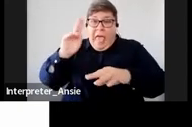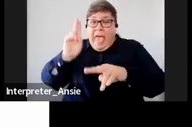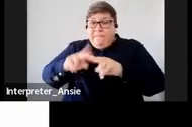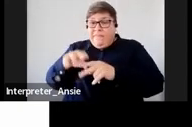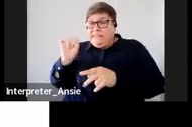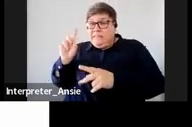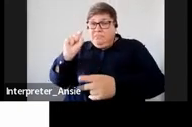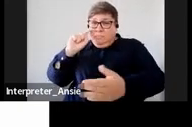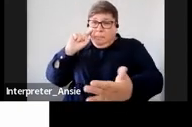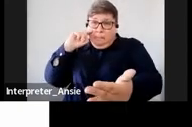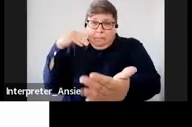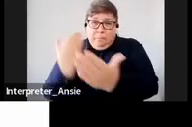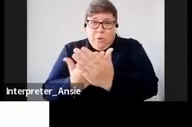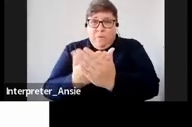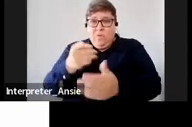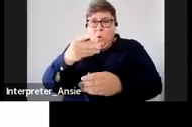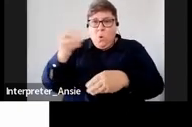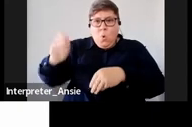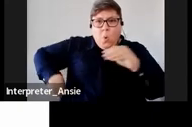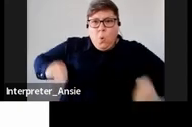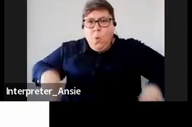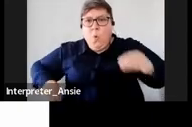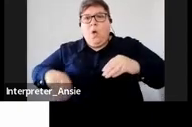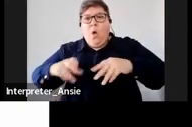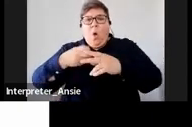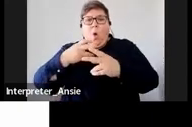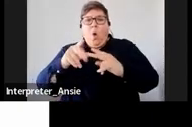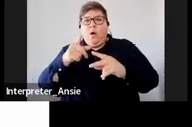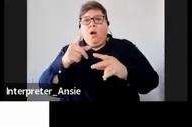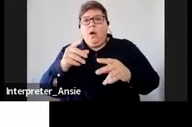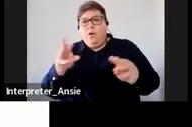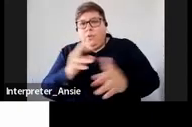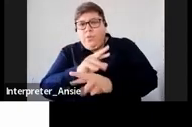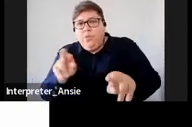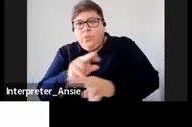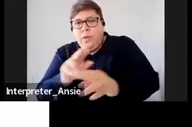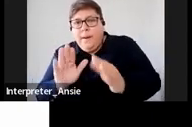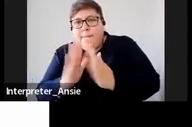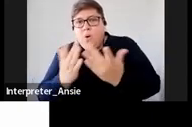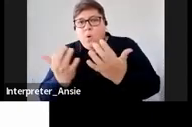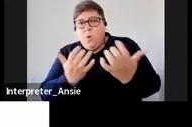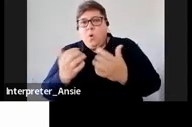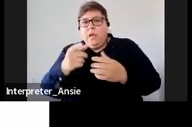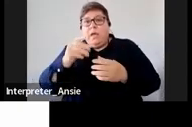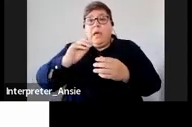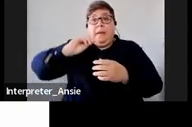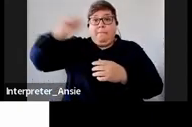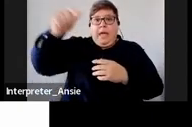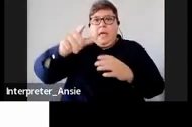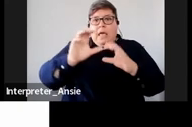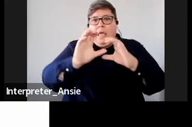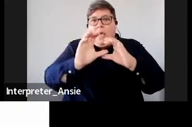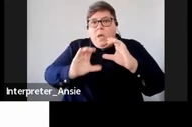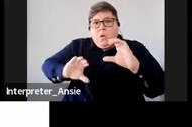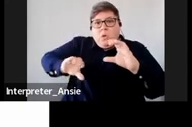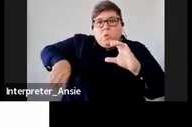an intention you suspended the payment of liability knowingly that you owe SARS and knowingly you decided to postpone the